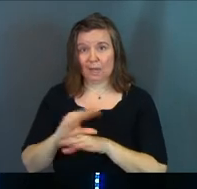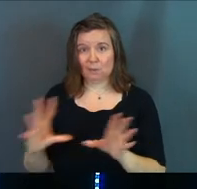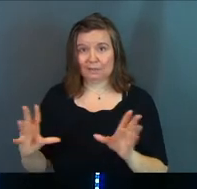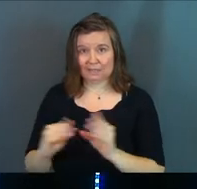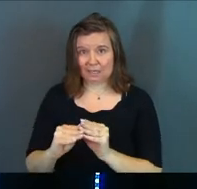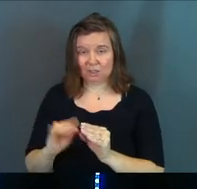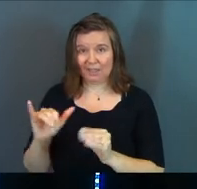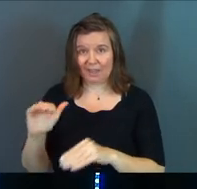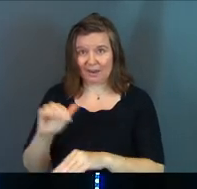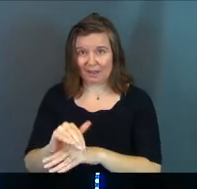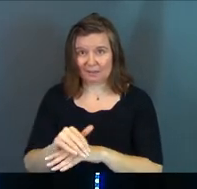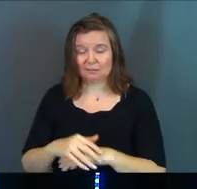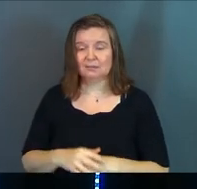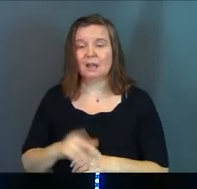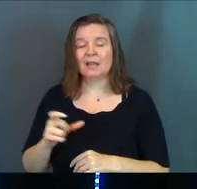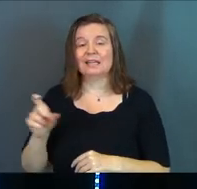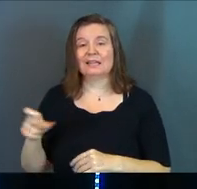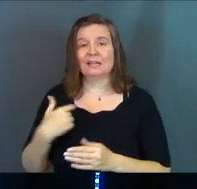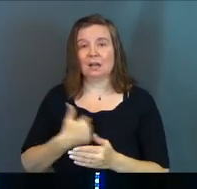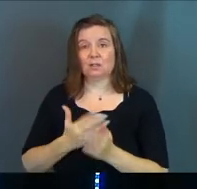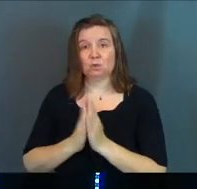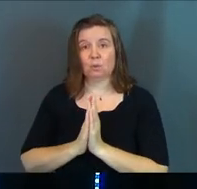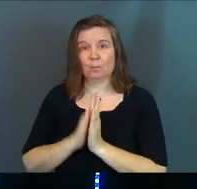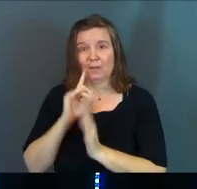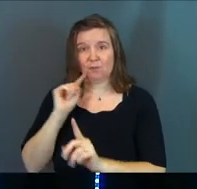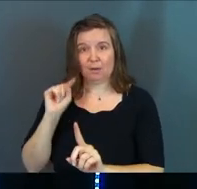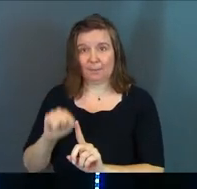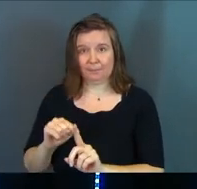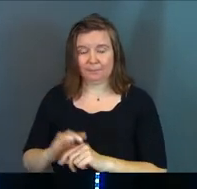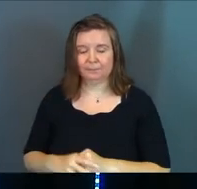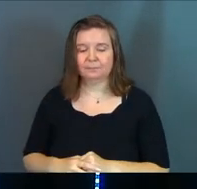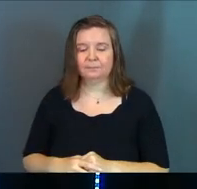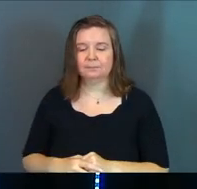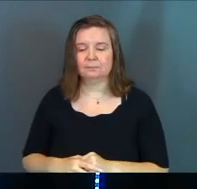session that night. And he needed us to pray for him.